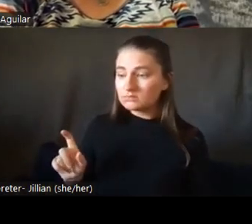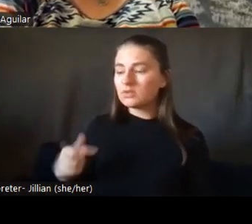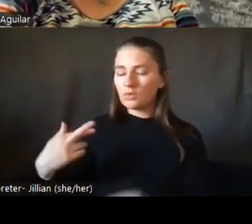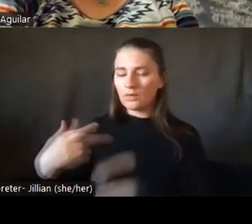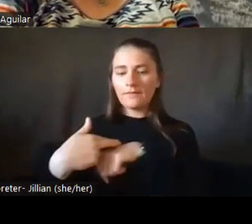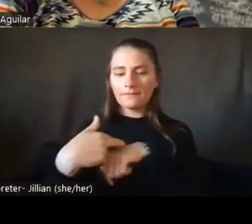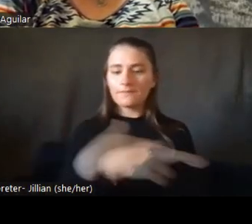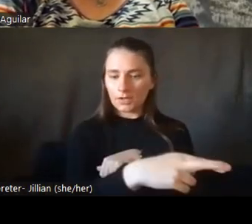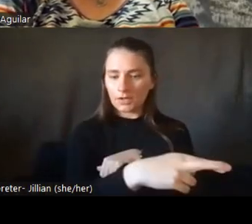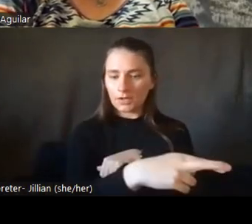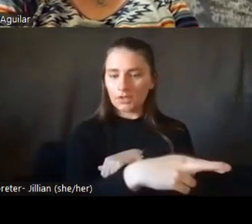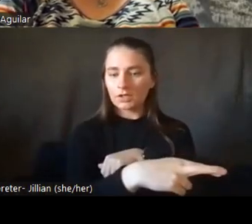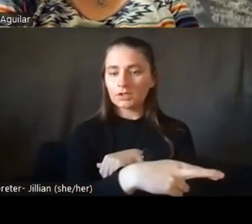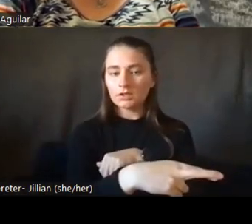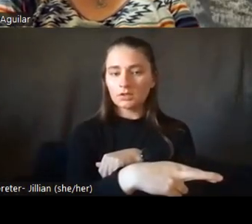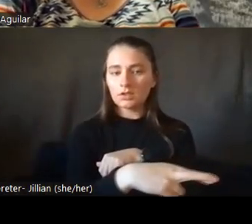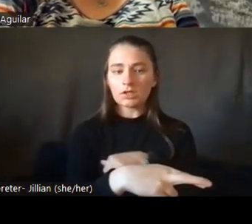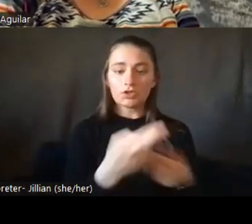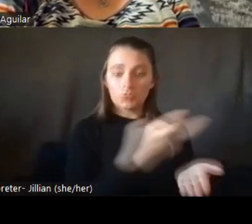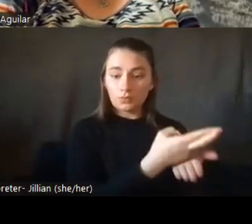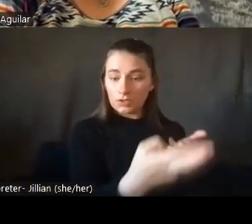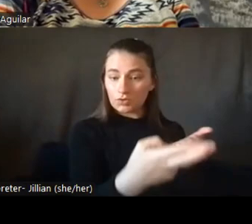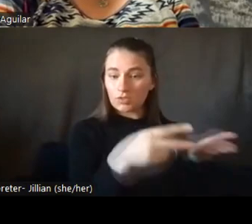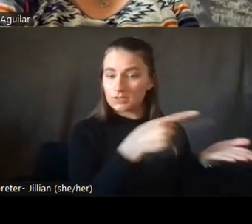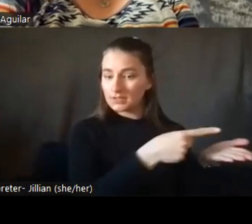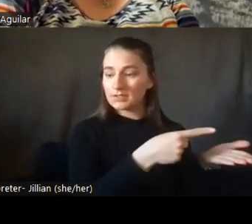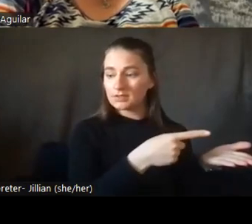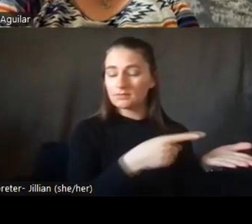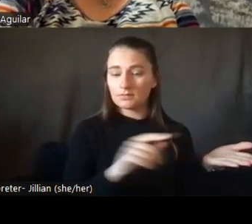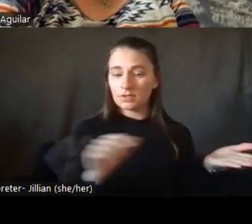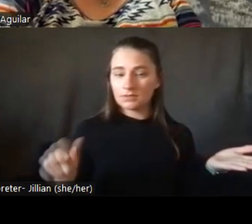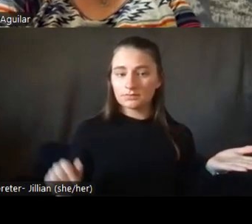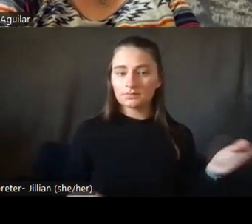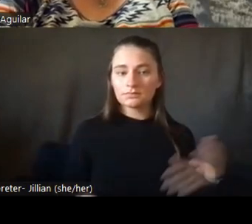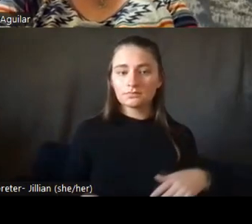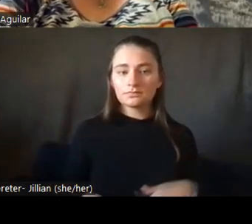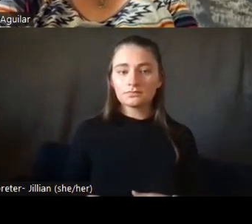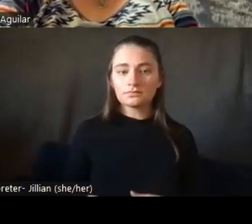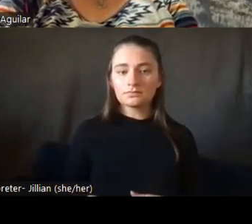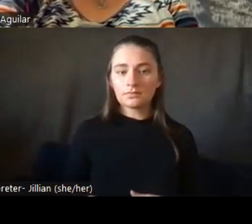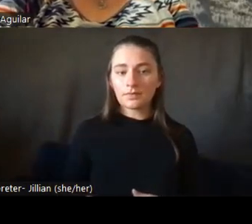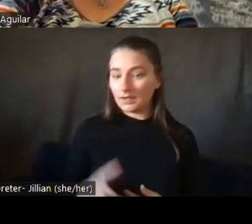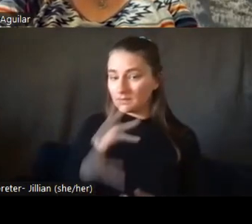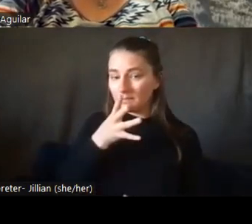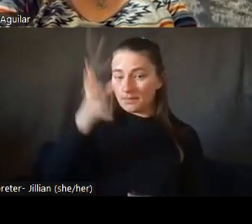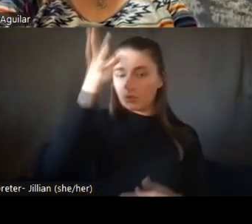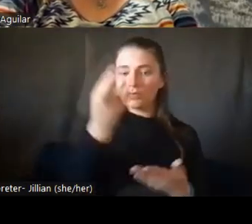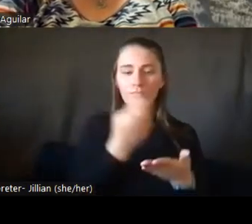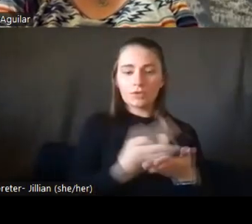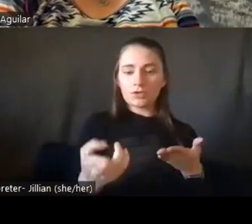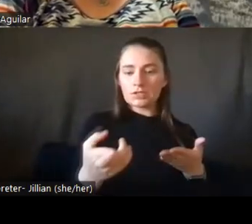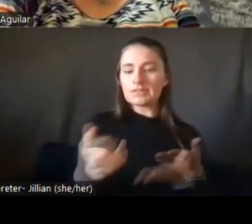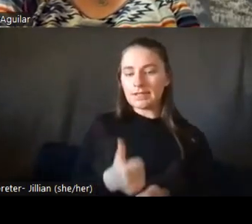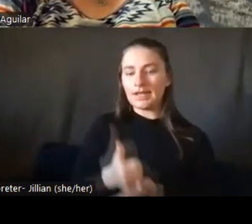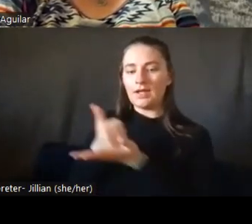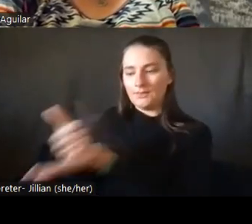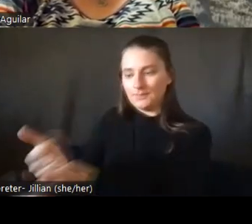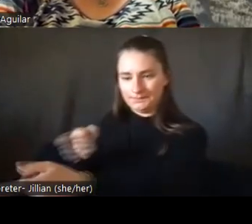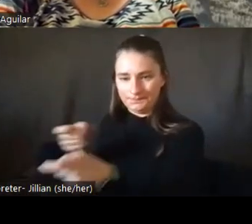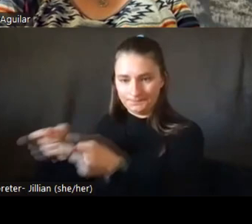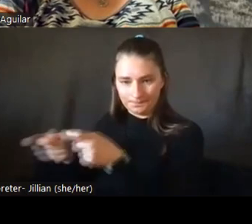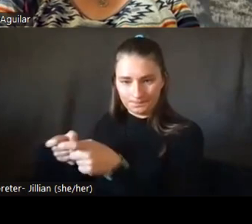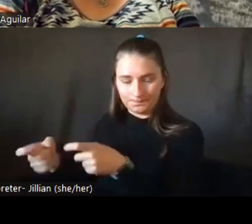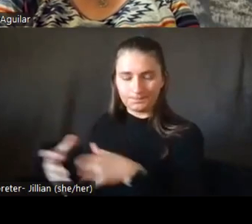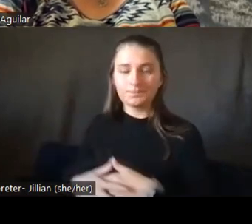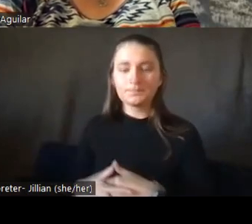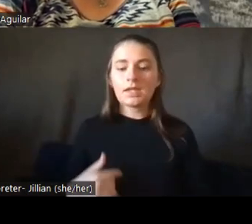them to resources and to other and to parent sources to help them deal with that. I was surprised